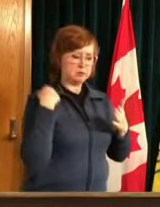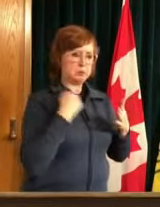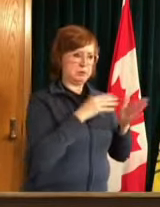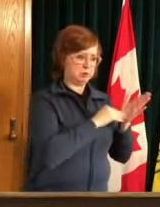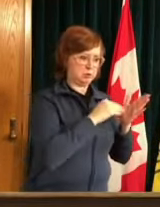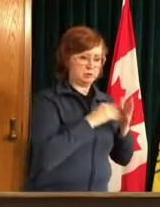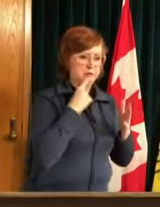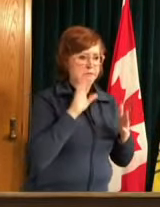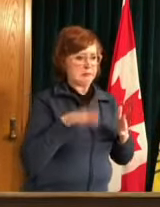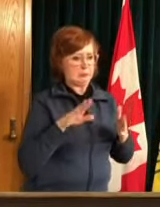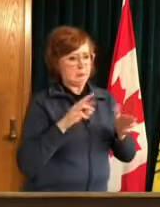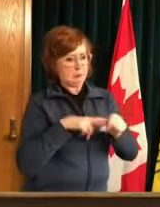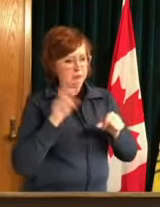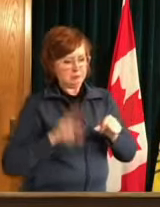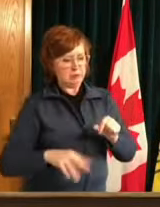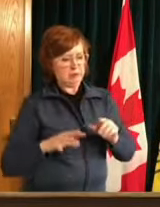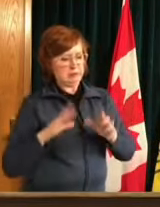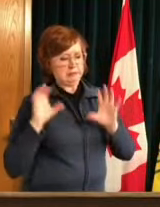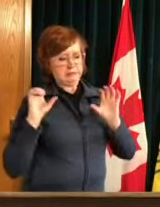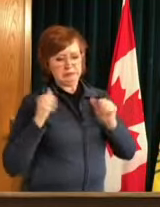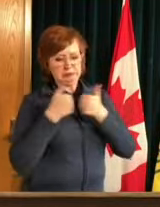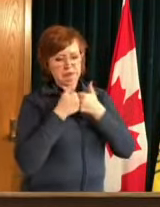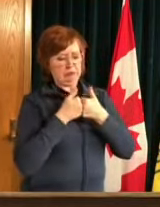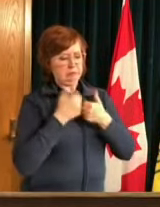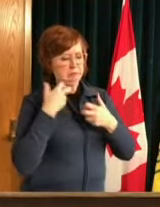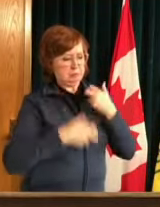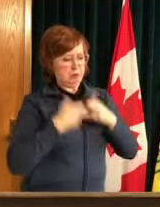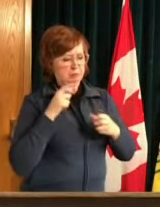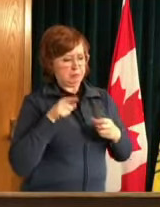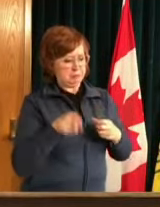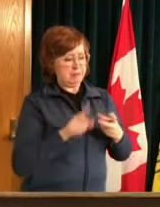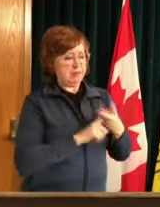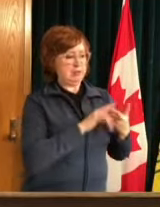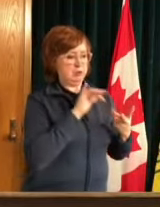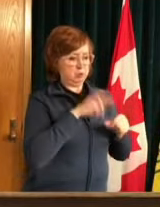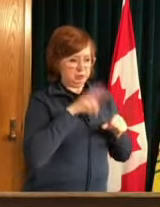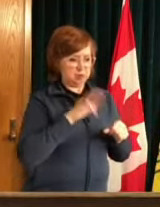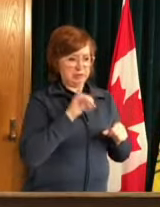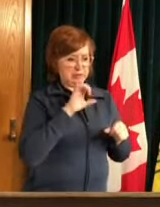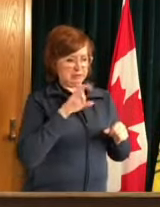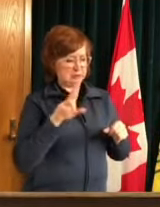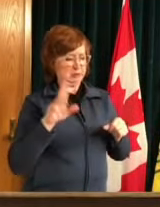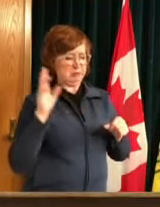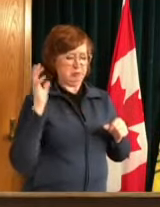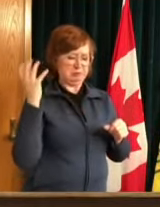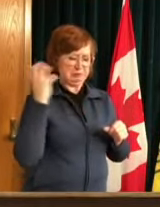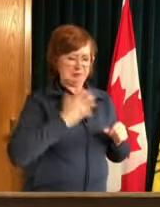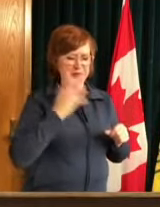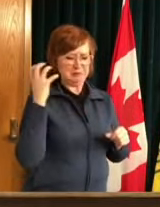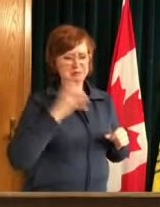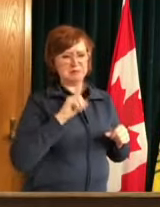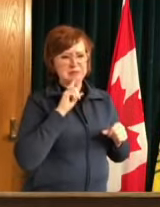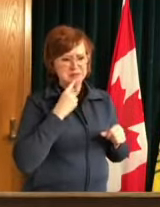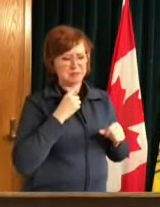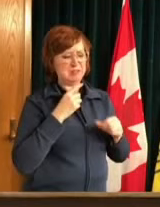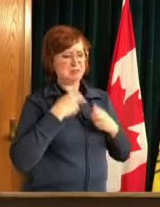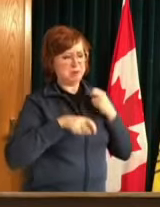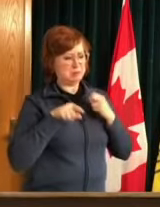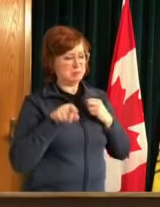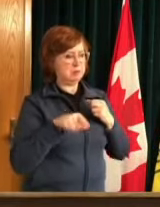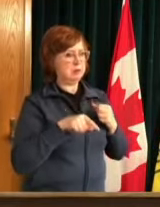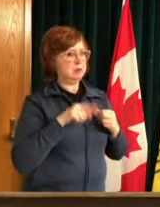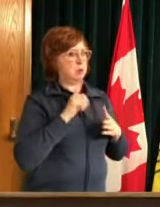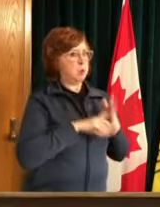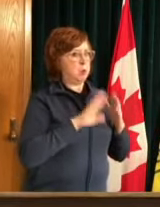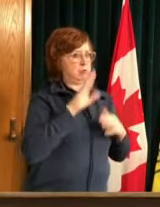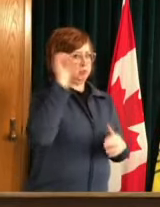breaking point and in that regard what did you recommend specifically to deal with